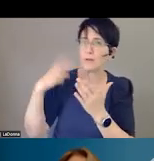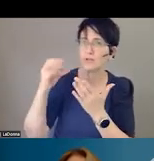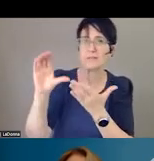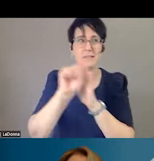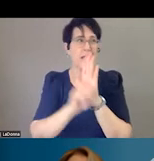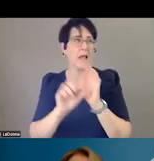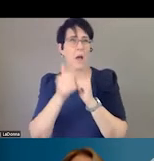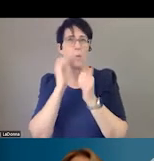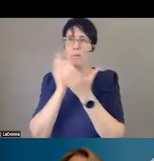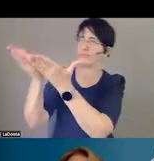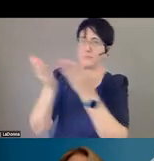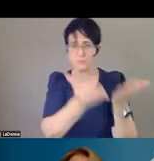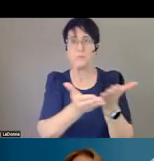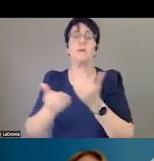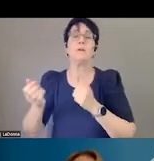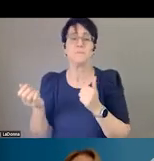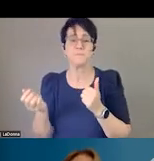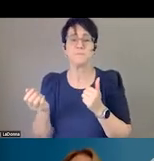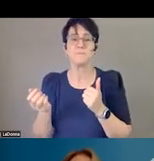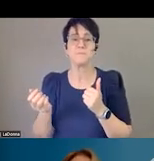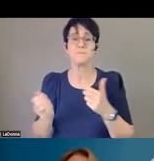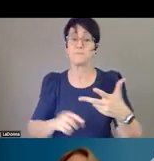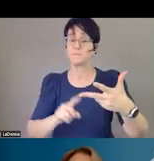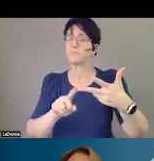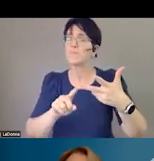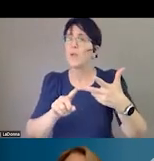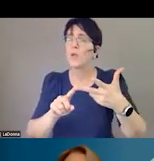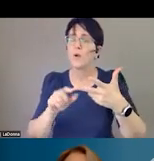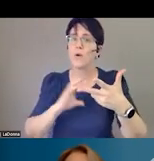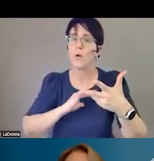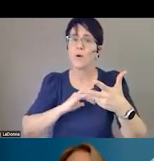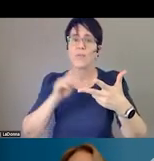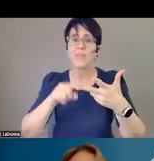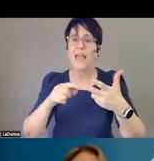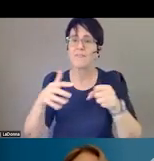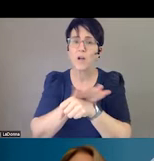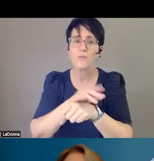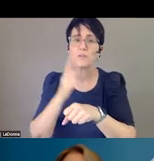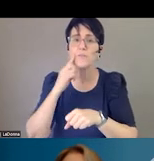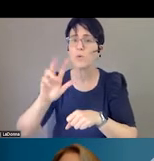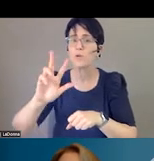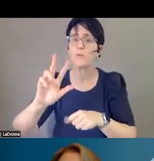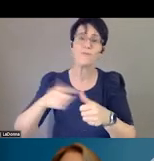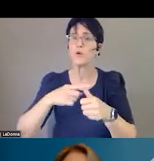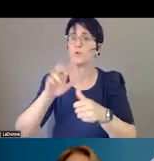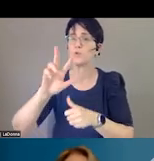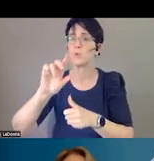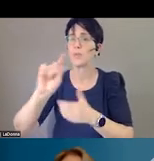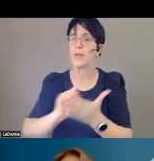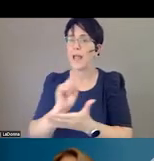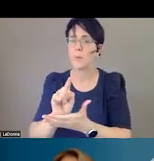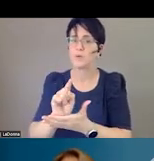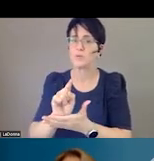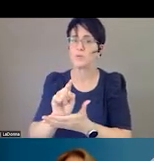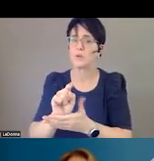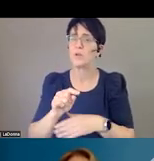You know, if we build these receiving centers and services, they need to be fully staffed and they need to be able to do the important work. So it